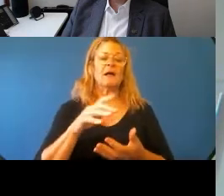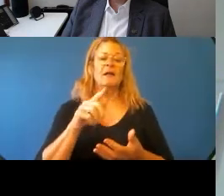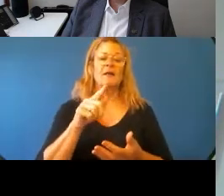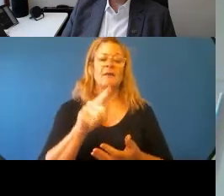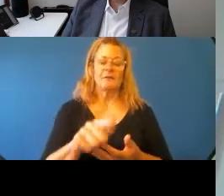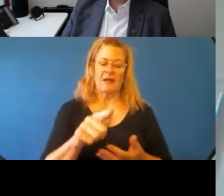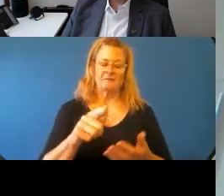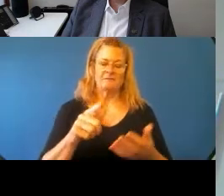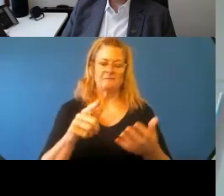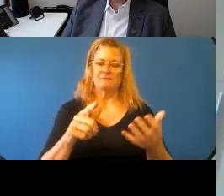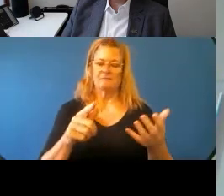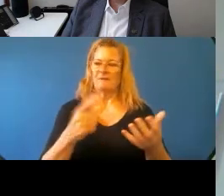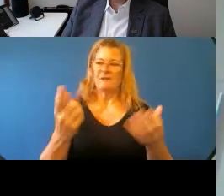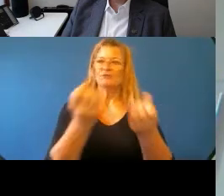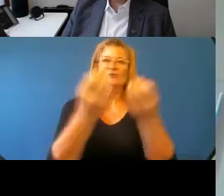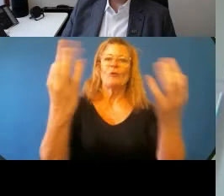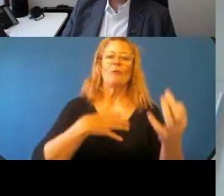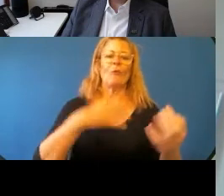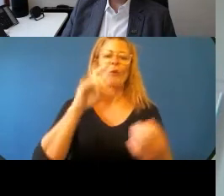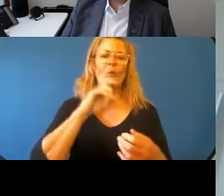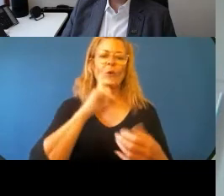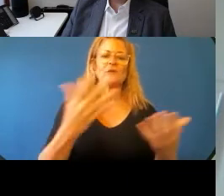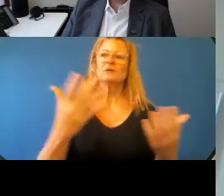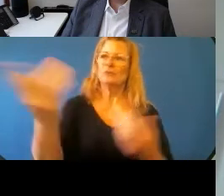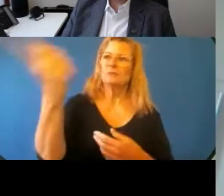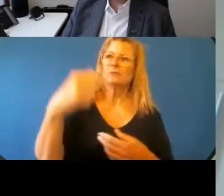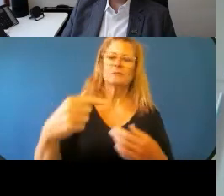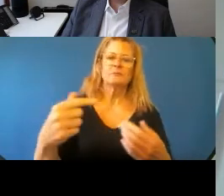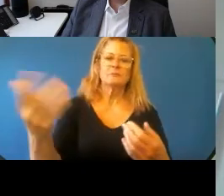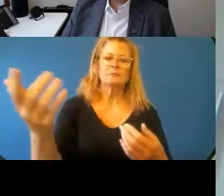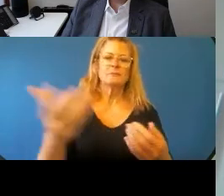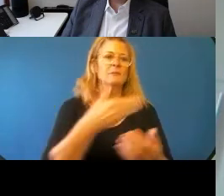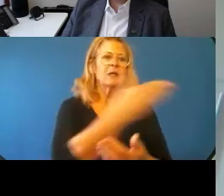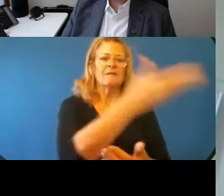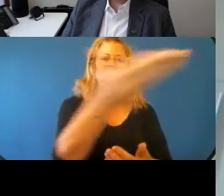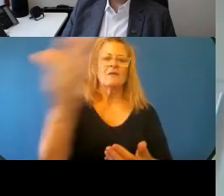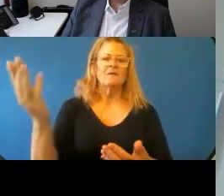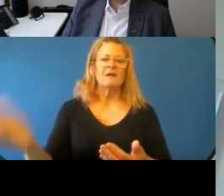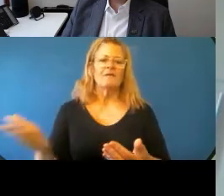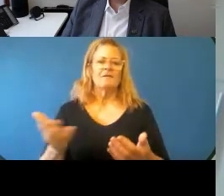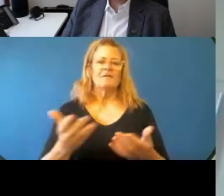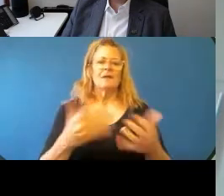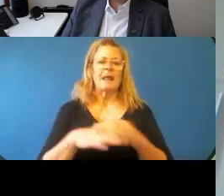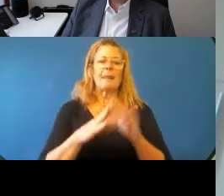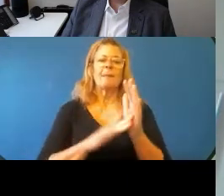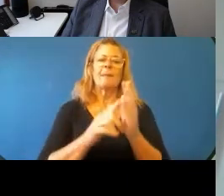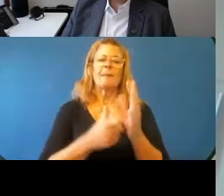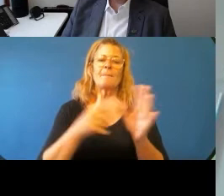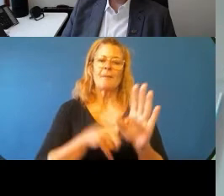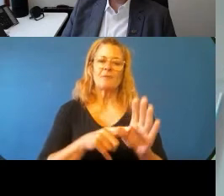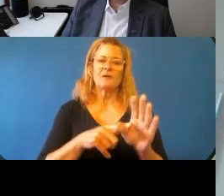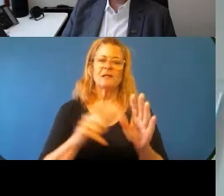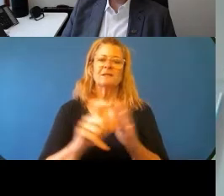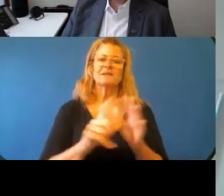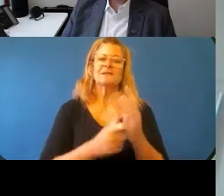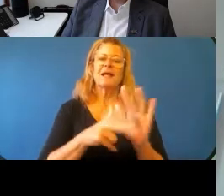there simply isn't any more water to be easily allocated. You're talking about a situation where you need to find a way